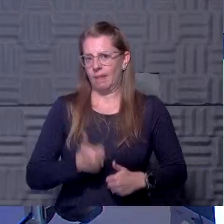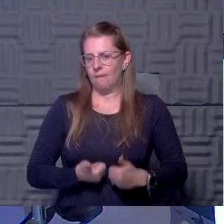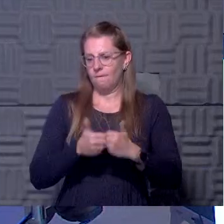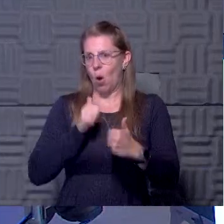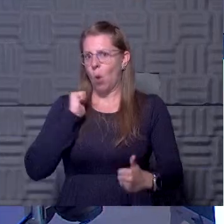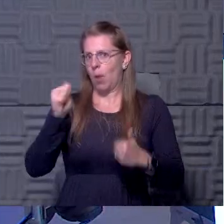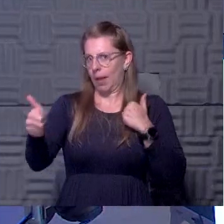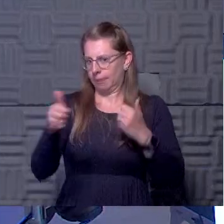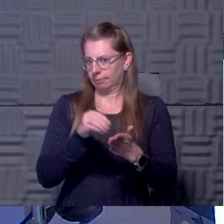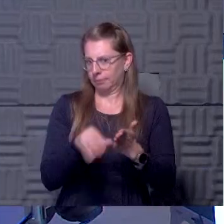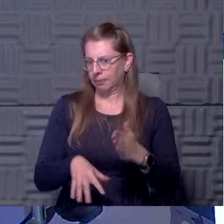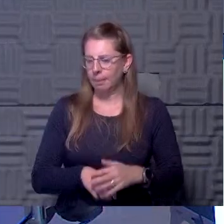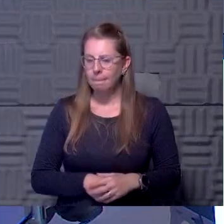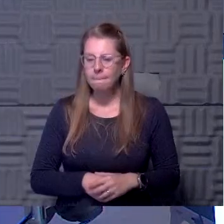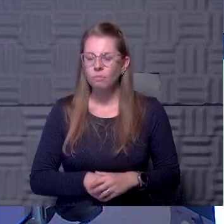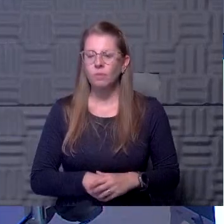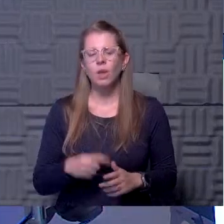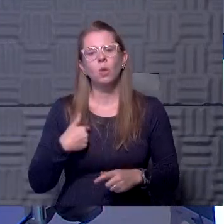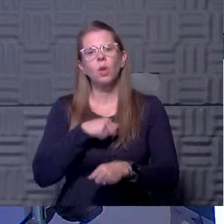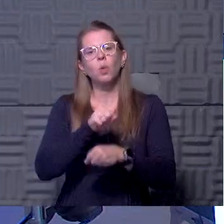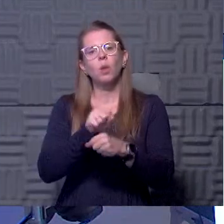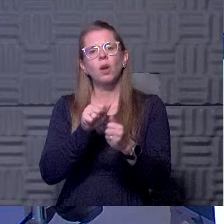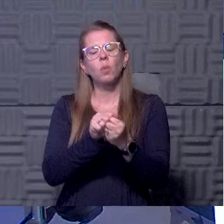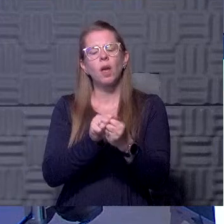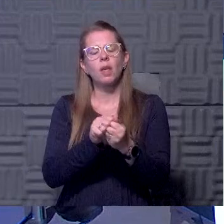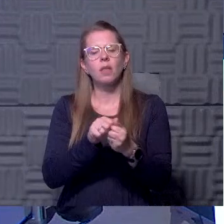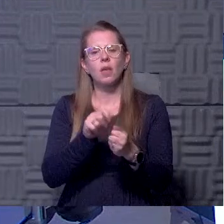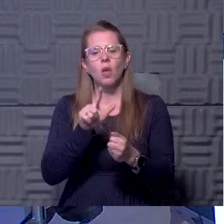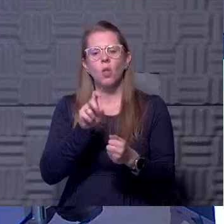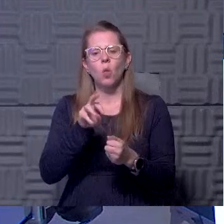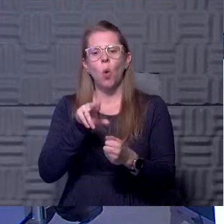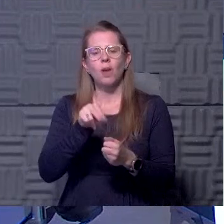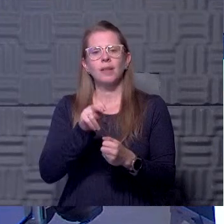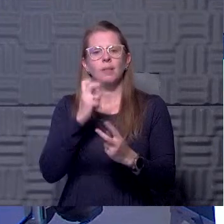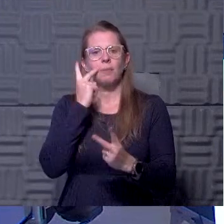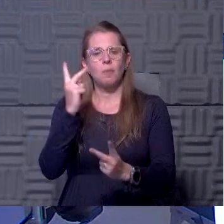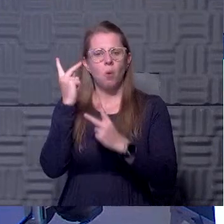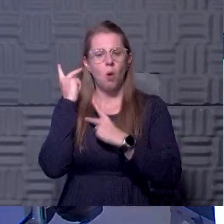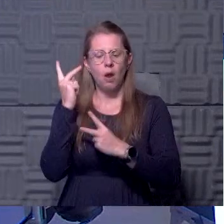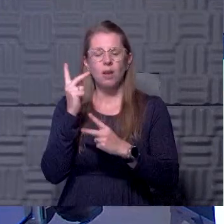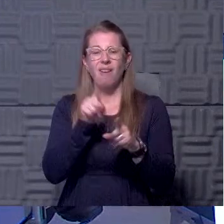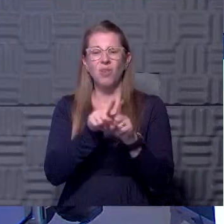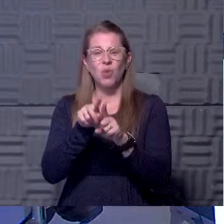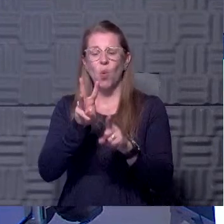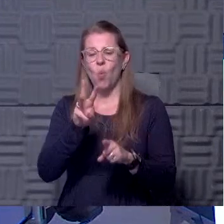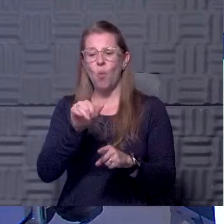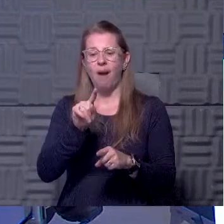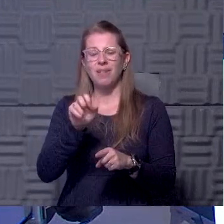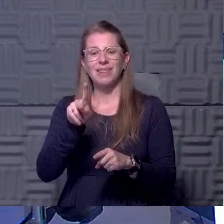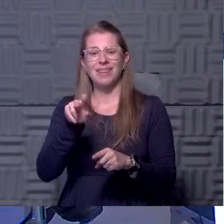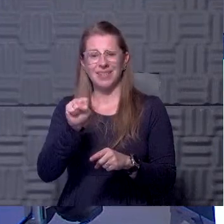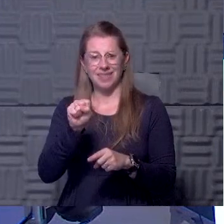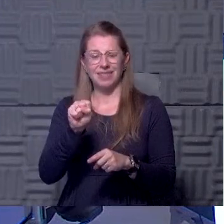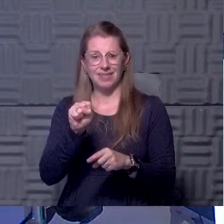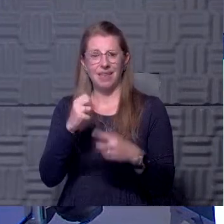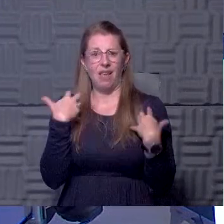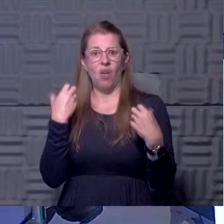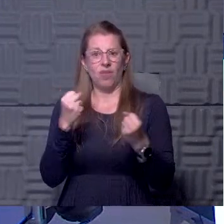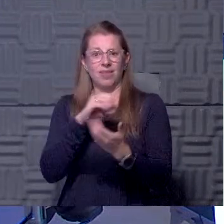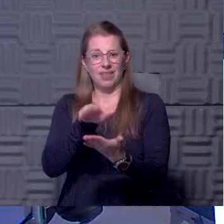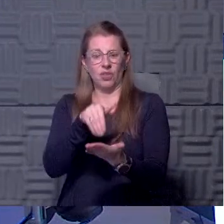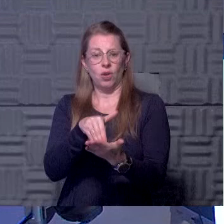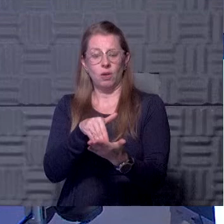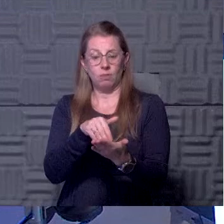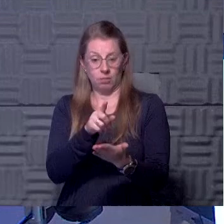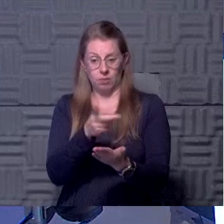to add that, um, we've worked closely with Lawrence Memorial Hospital as well as Watkins Health Center to try and make sure people are ready for more